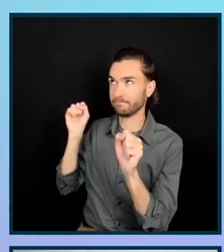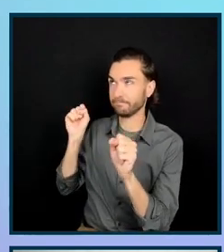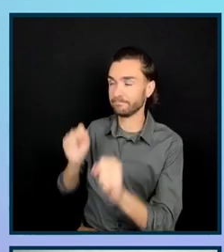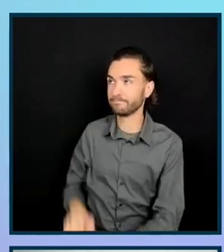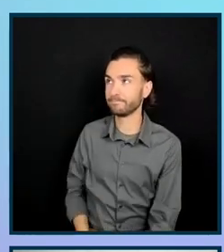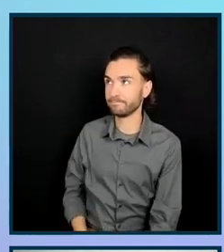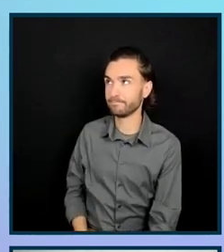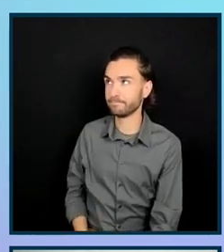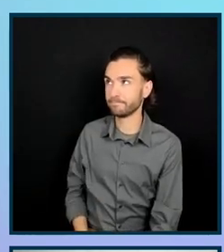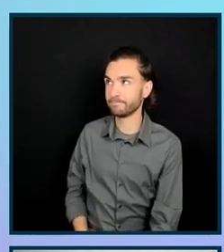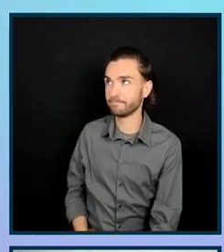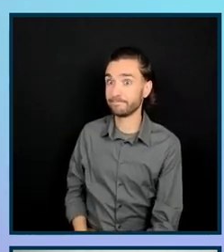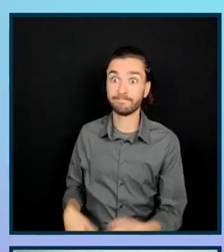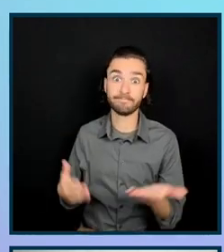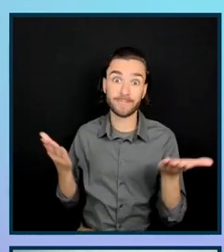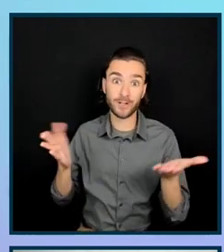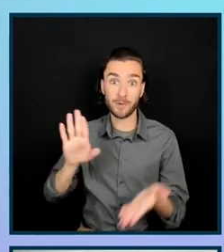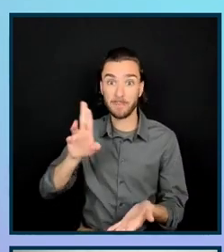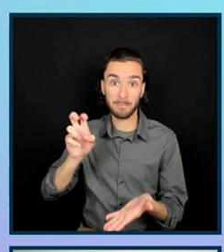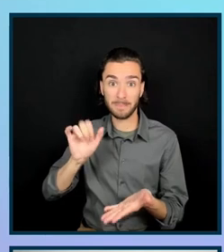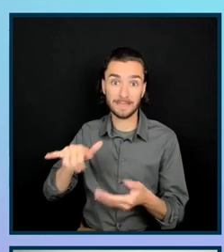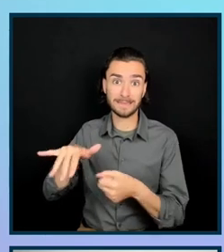That's what happens when you live on a busy street.